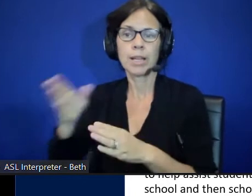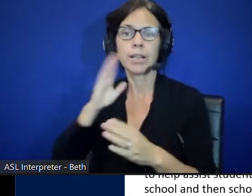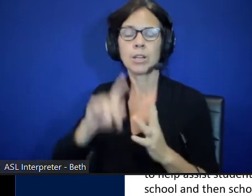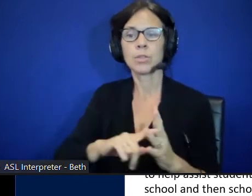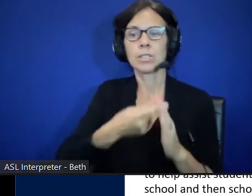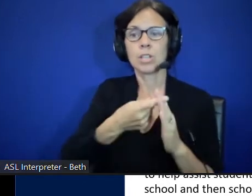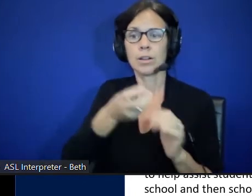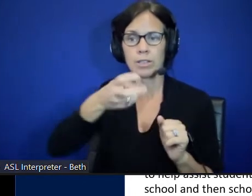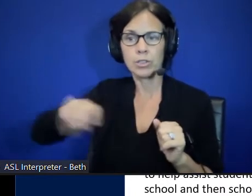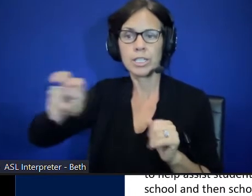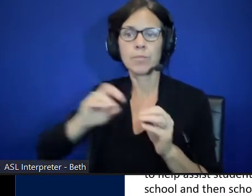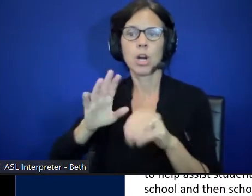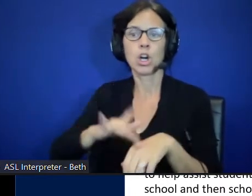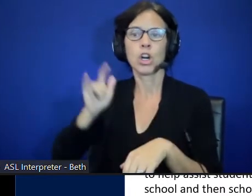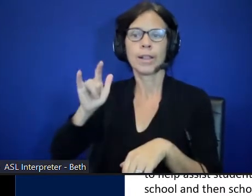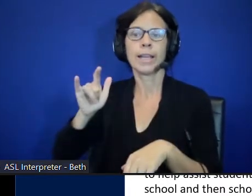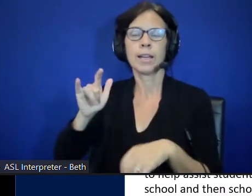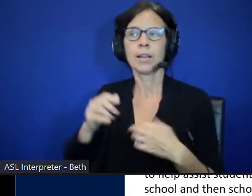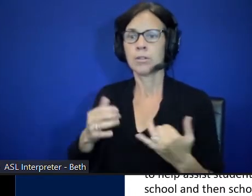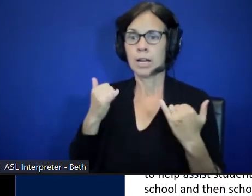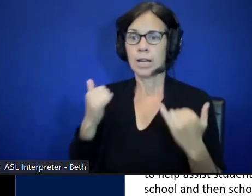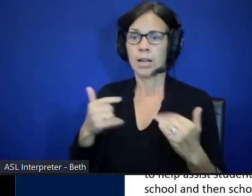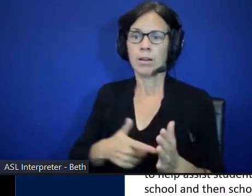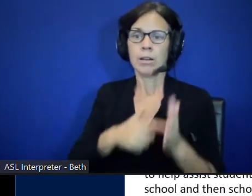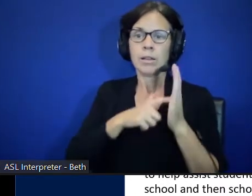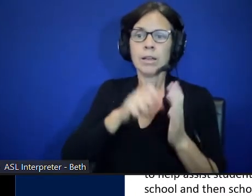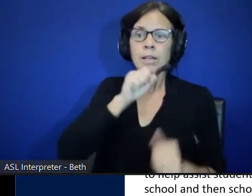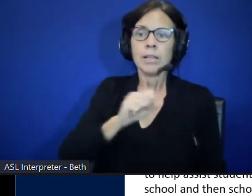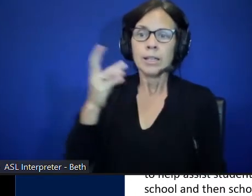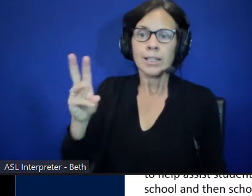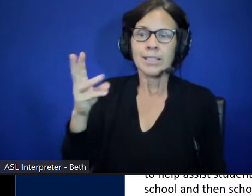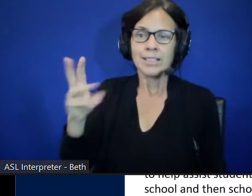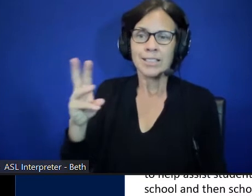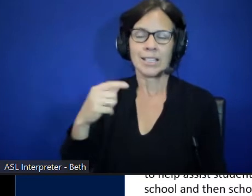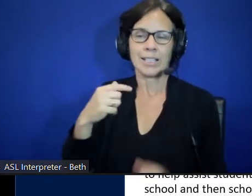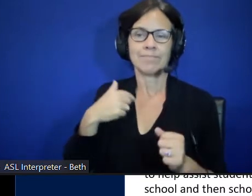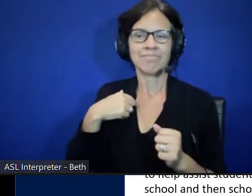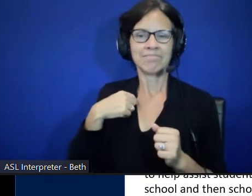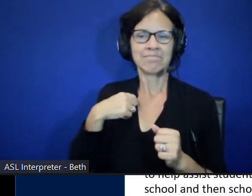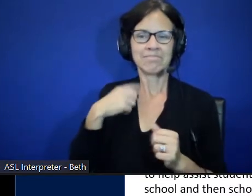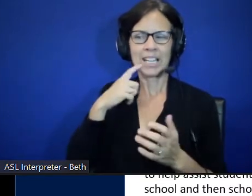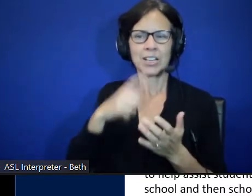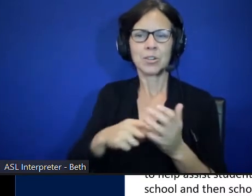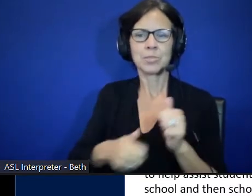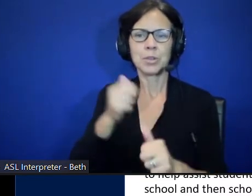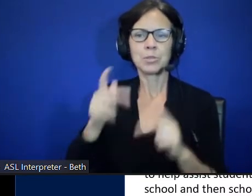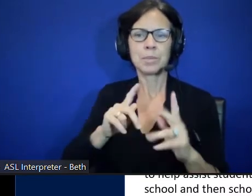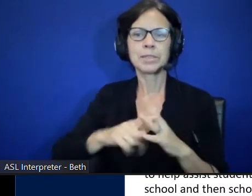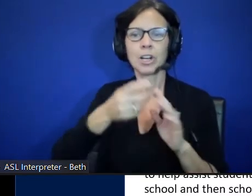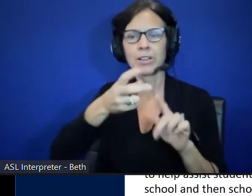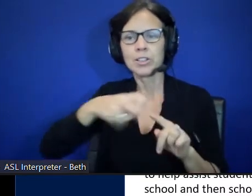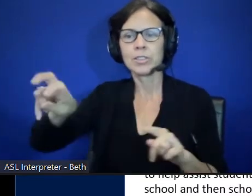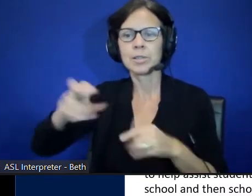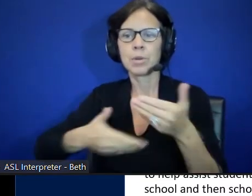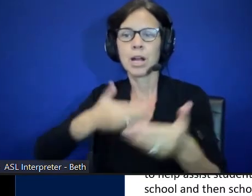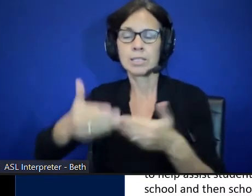earlier. Right now, what is required is at age 16. And that's what I find most people begin the transition process. Is at